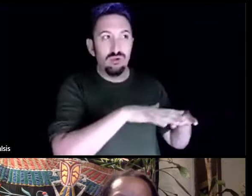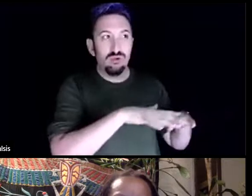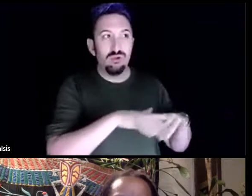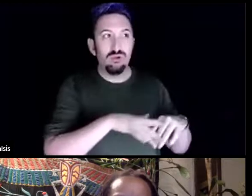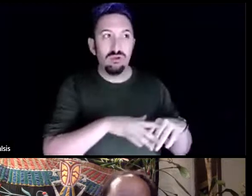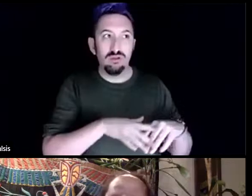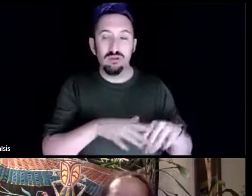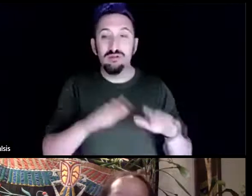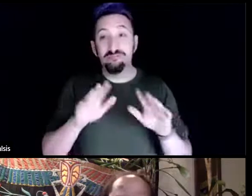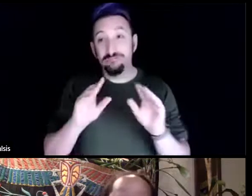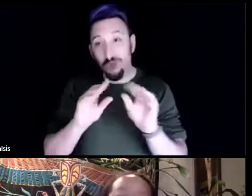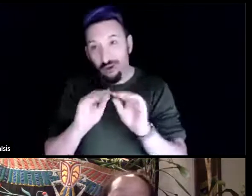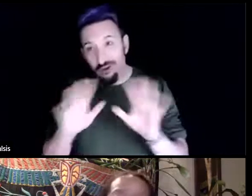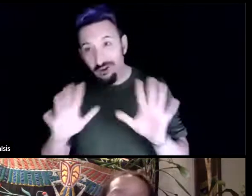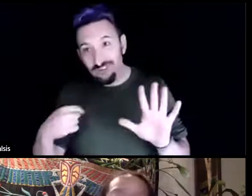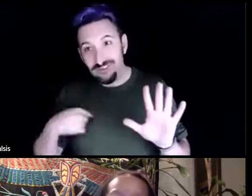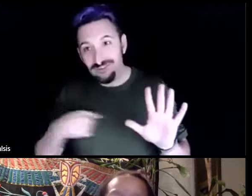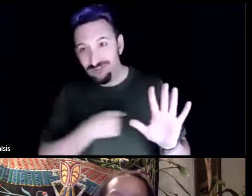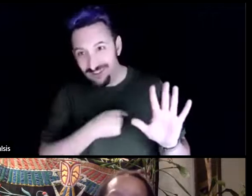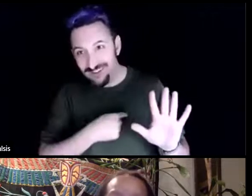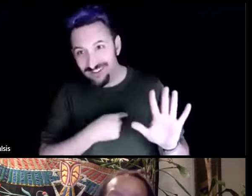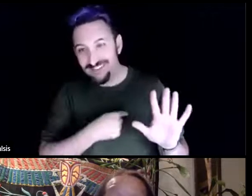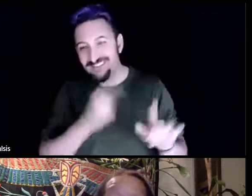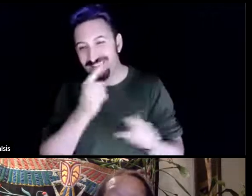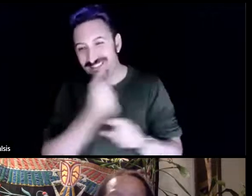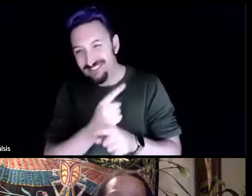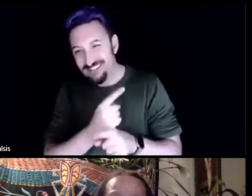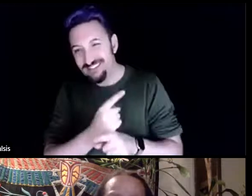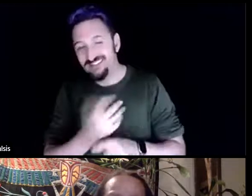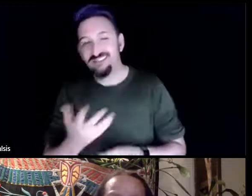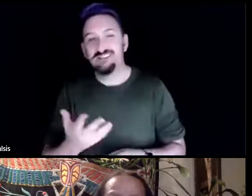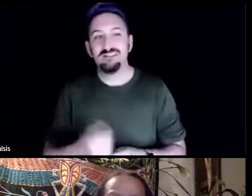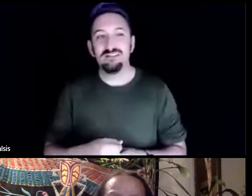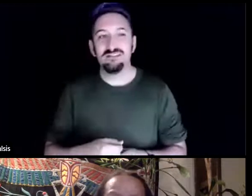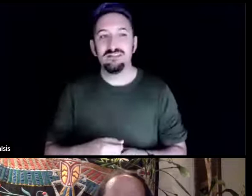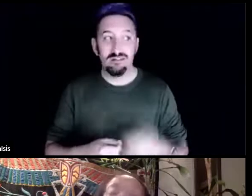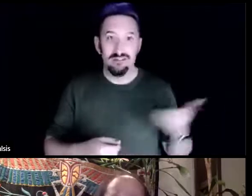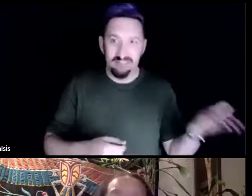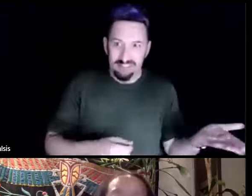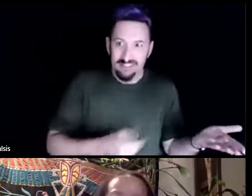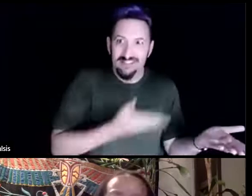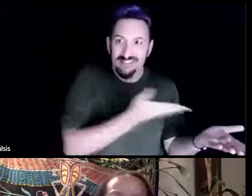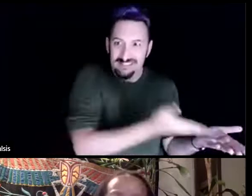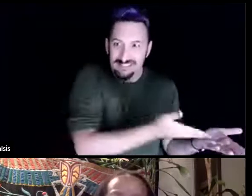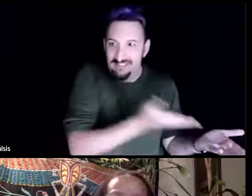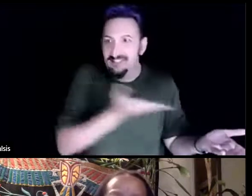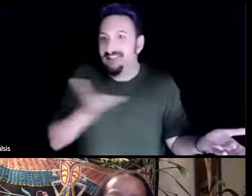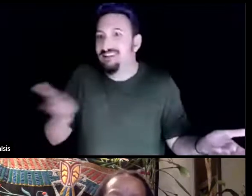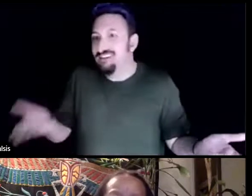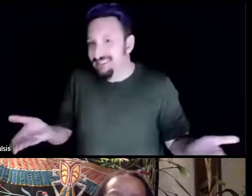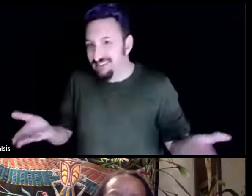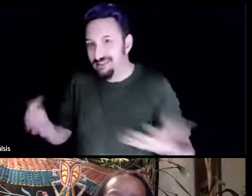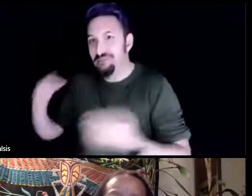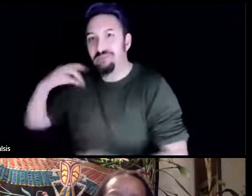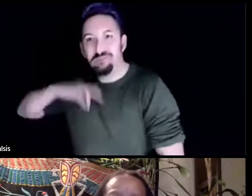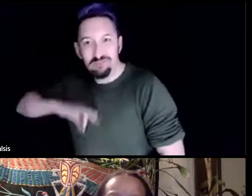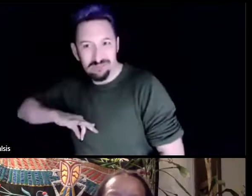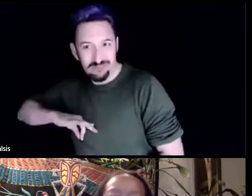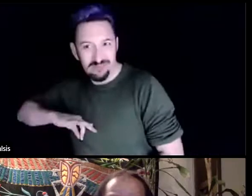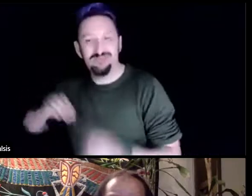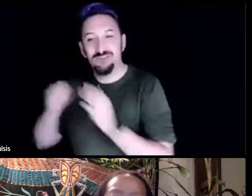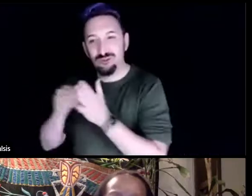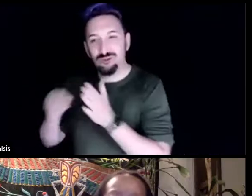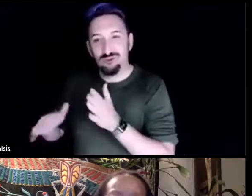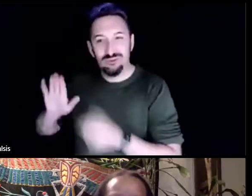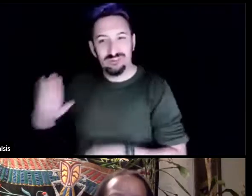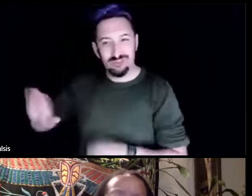everybody hear that this is what has made the difference to the um to the response of the